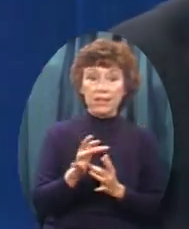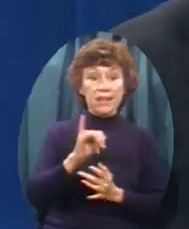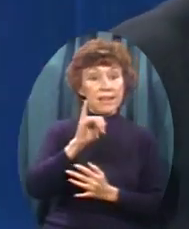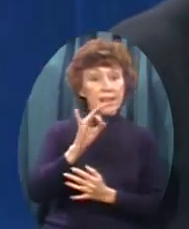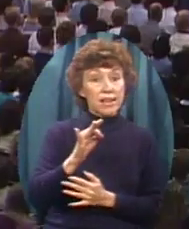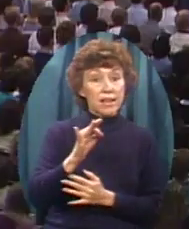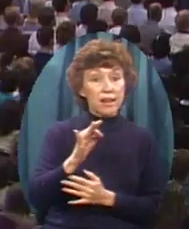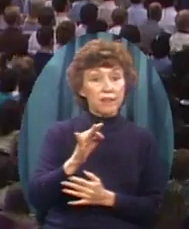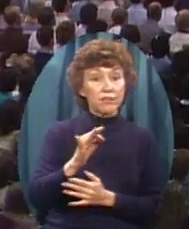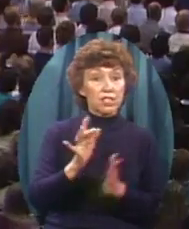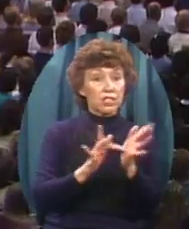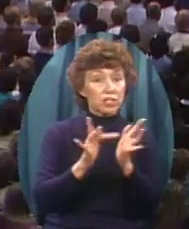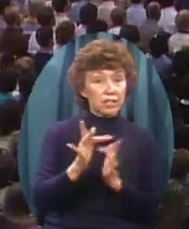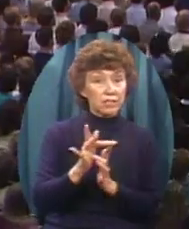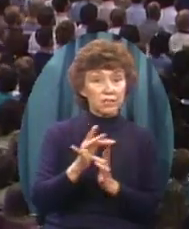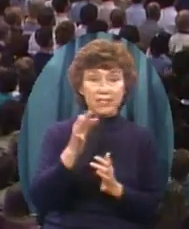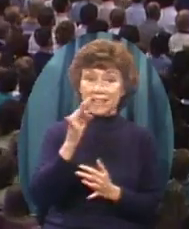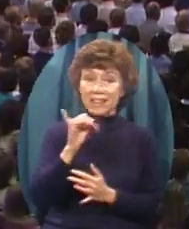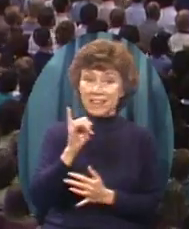walk out